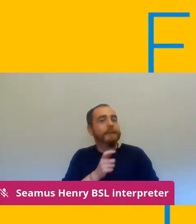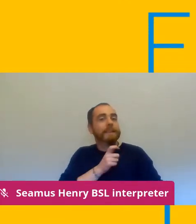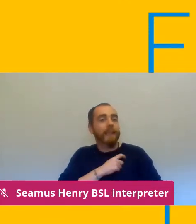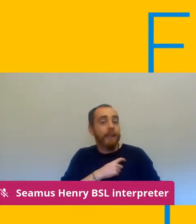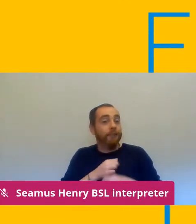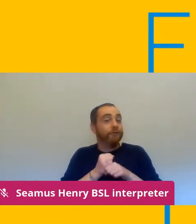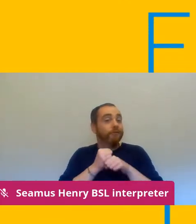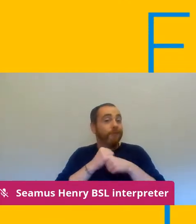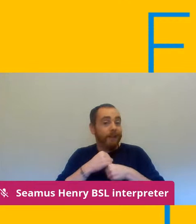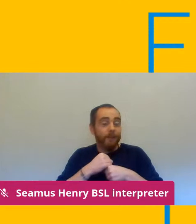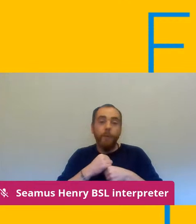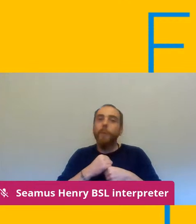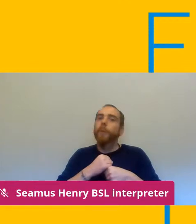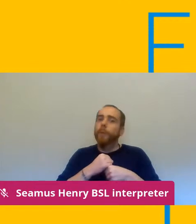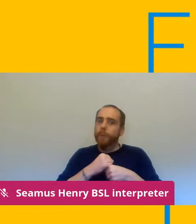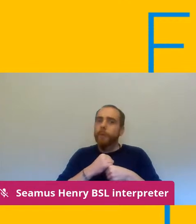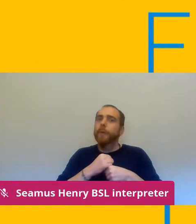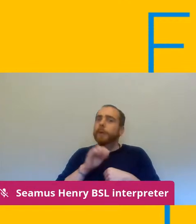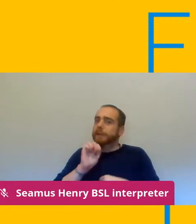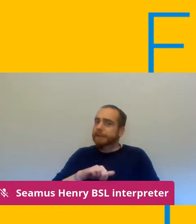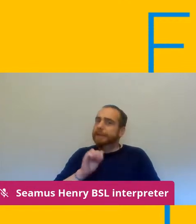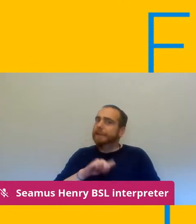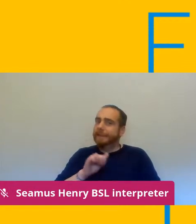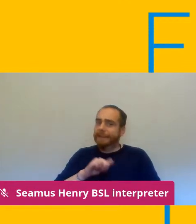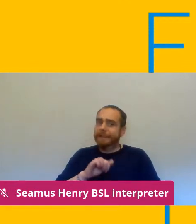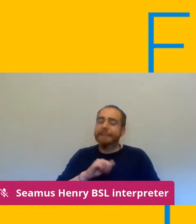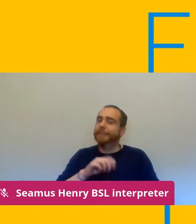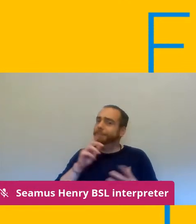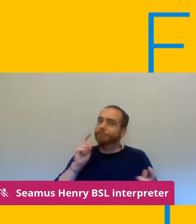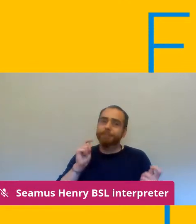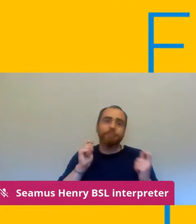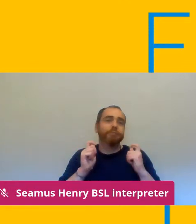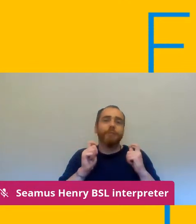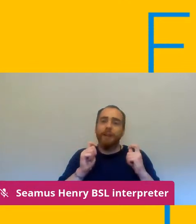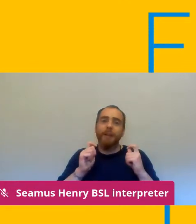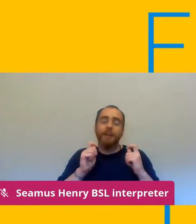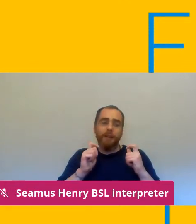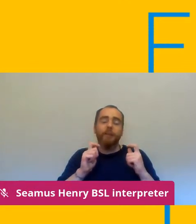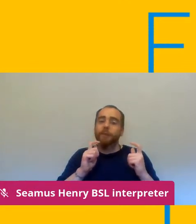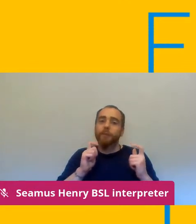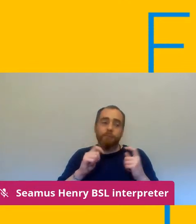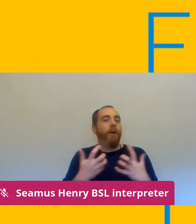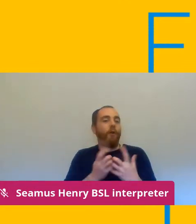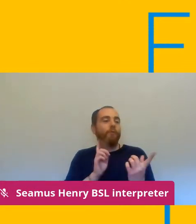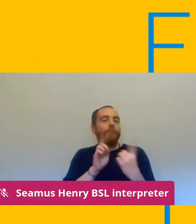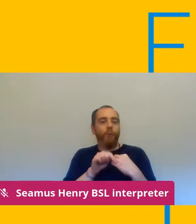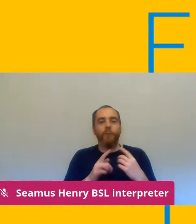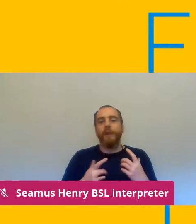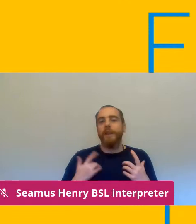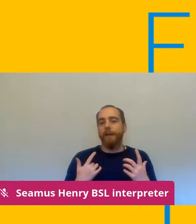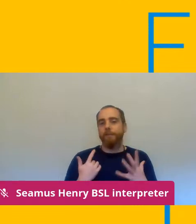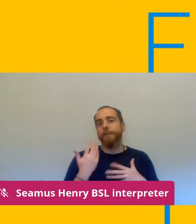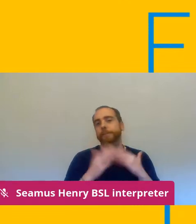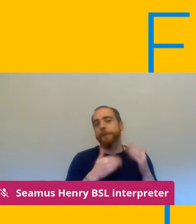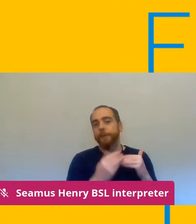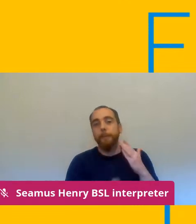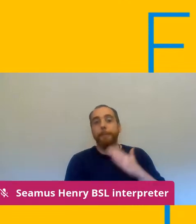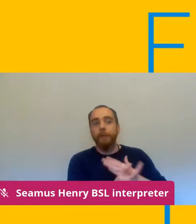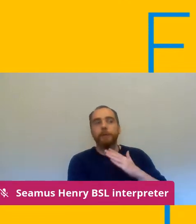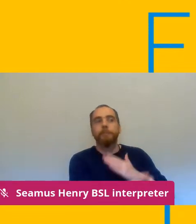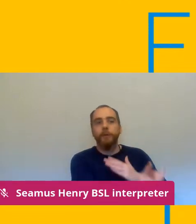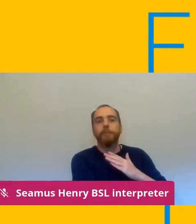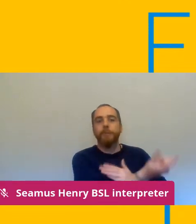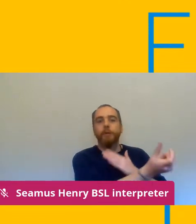major part in how we respond to life's events and i don't think we're paying enough attention to the